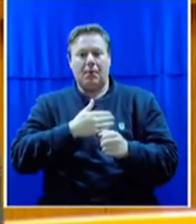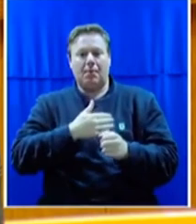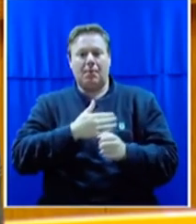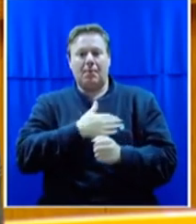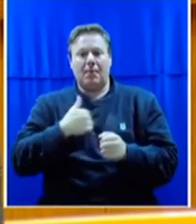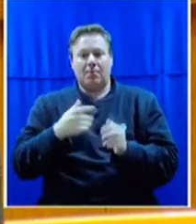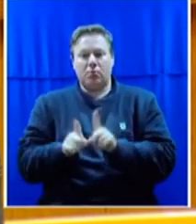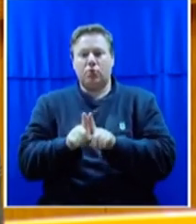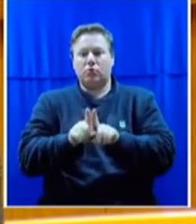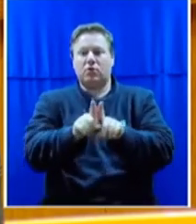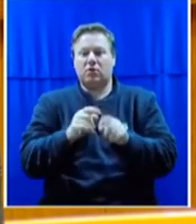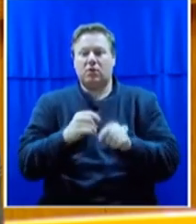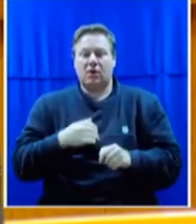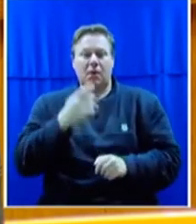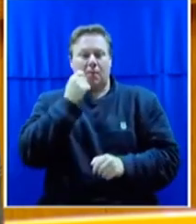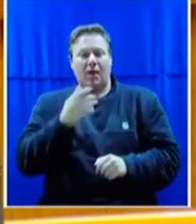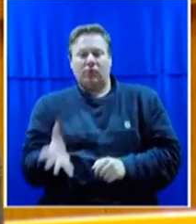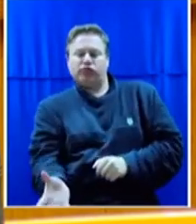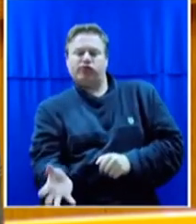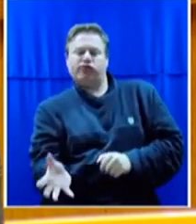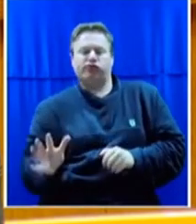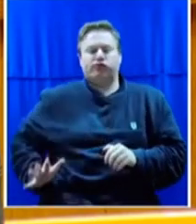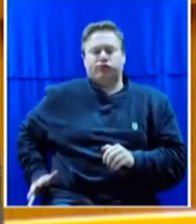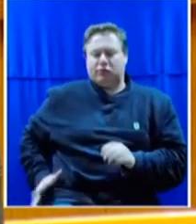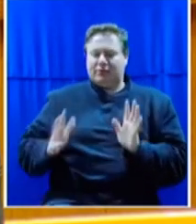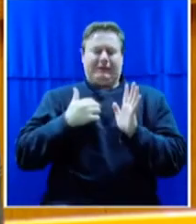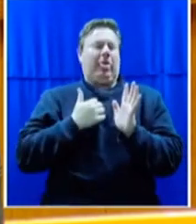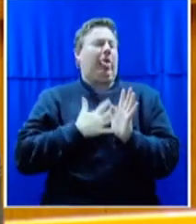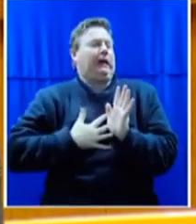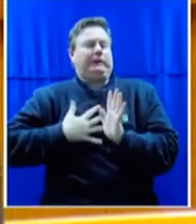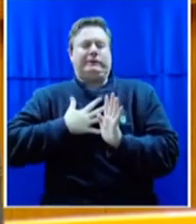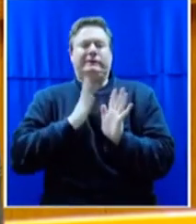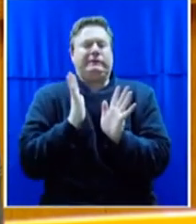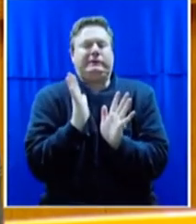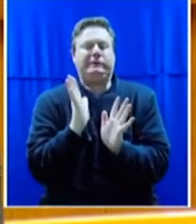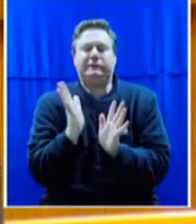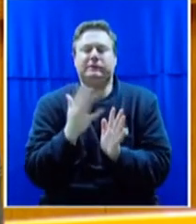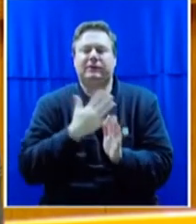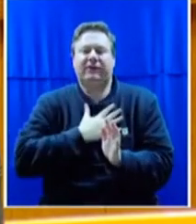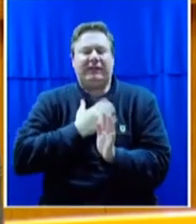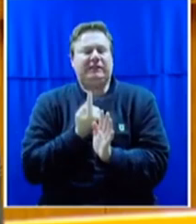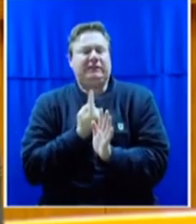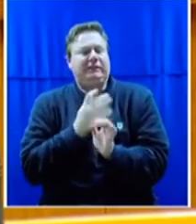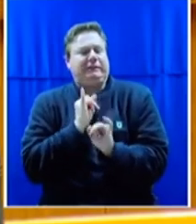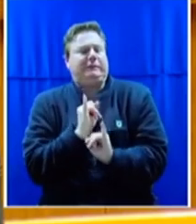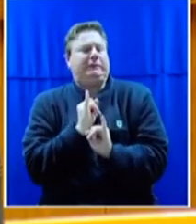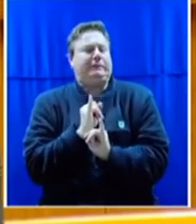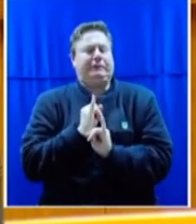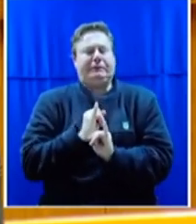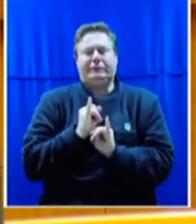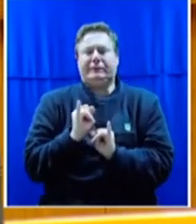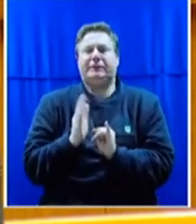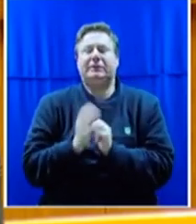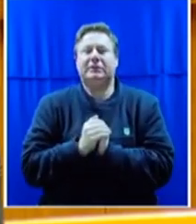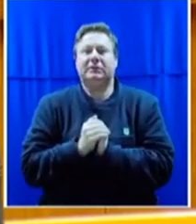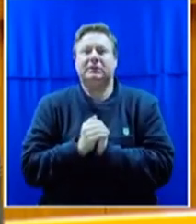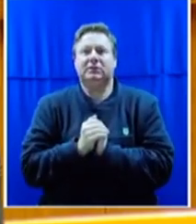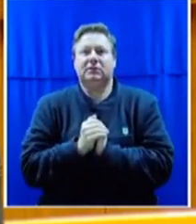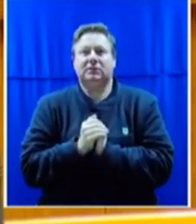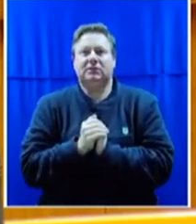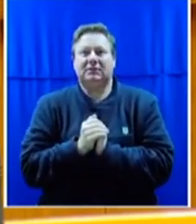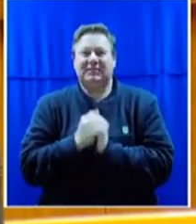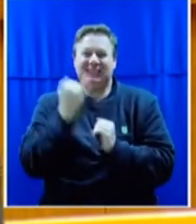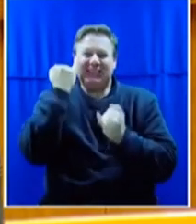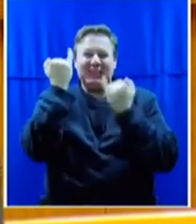my bum and my thighs and I felt dirty and disgusted at myself for a very long time. Imagine,